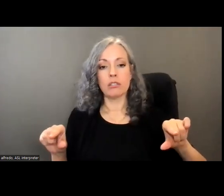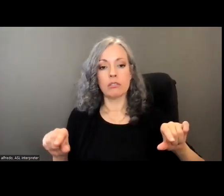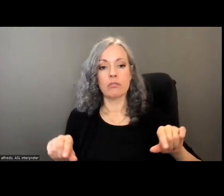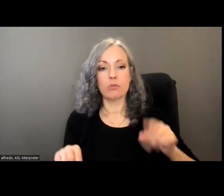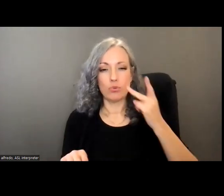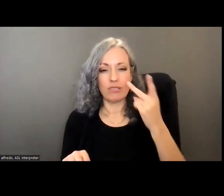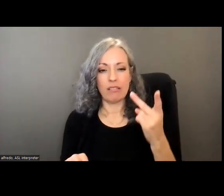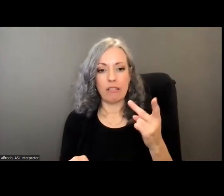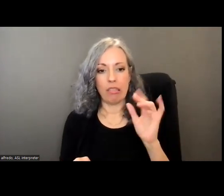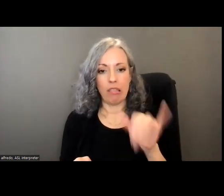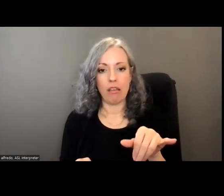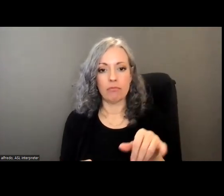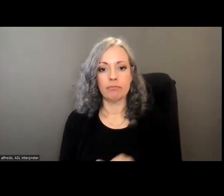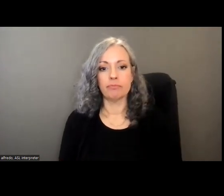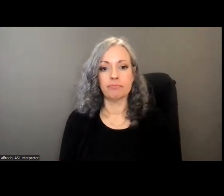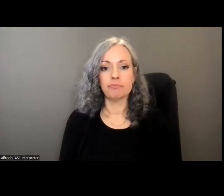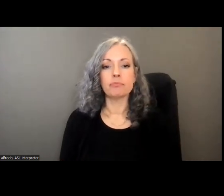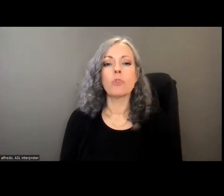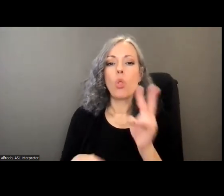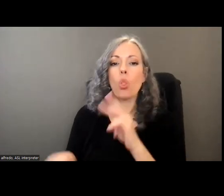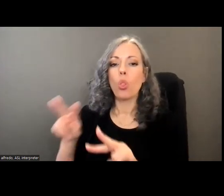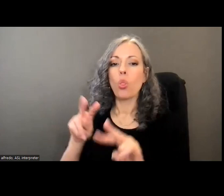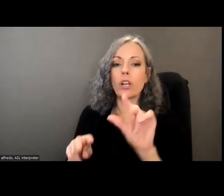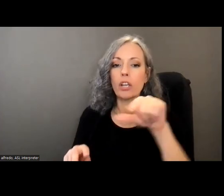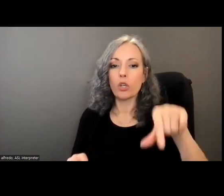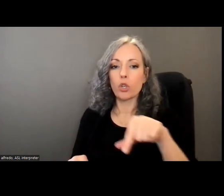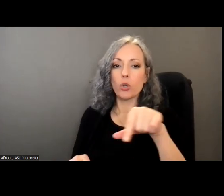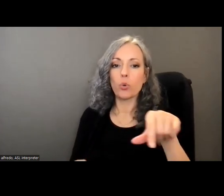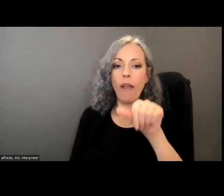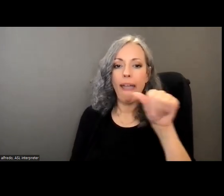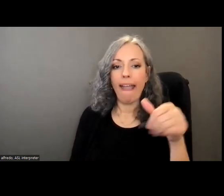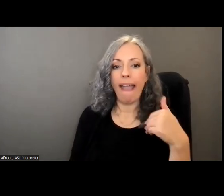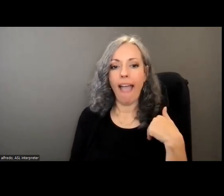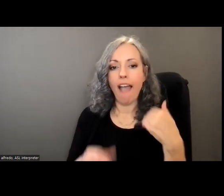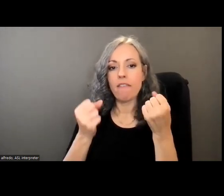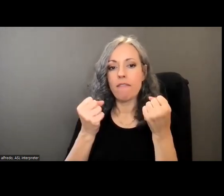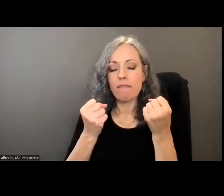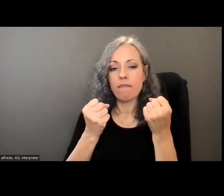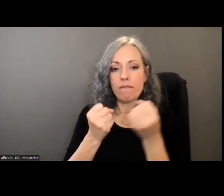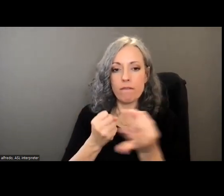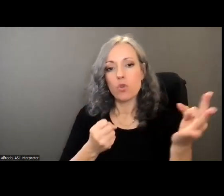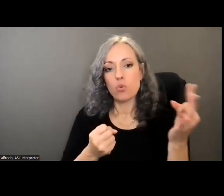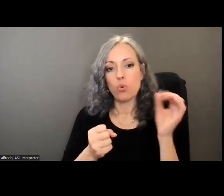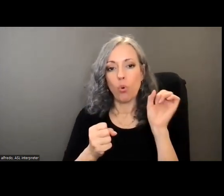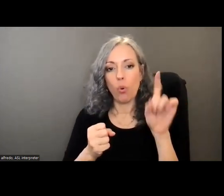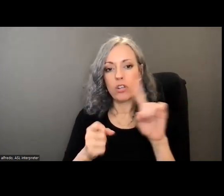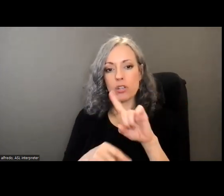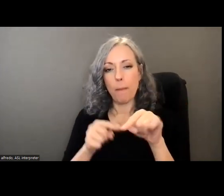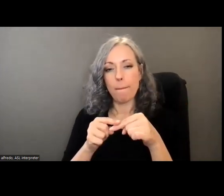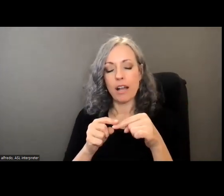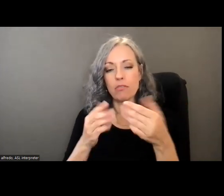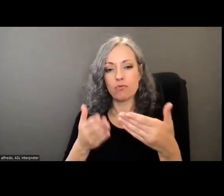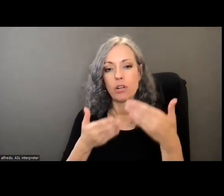going through the q a it looks like there's quite a few questions asking about if there's recommendations on specific topics